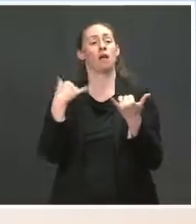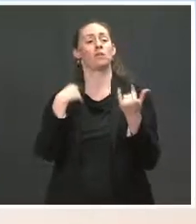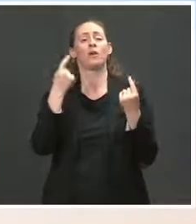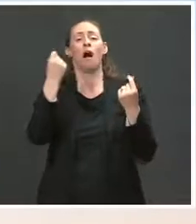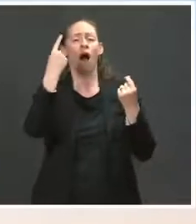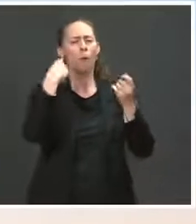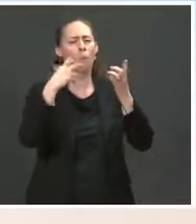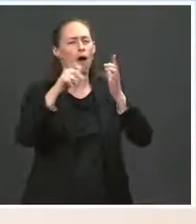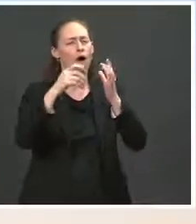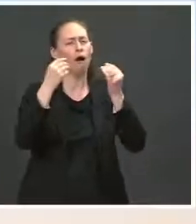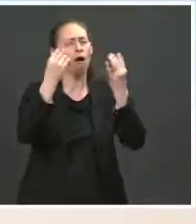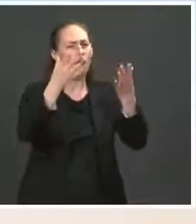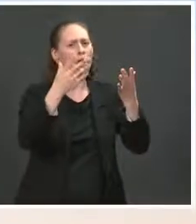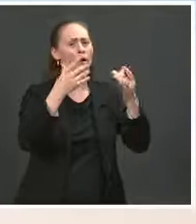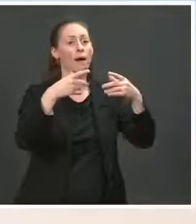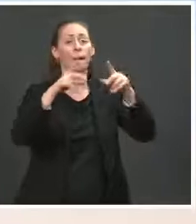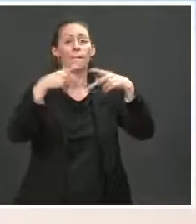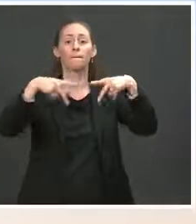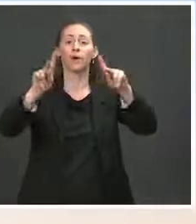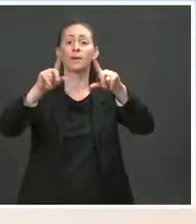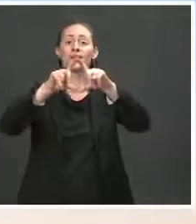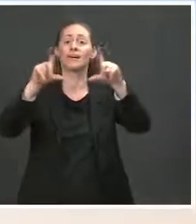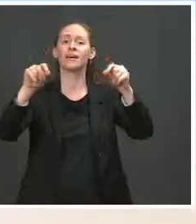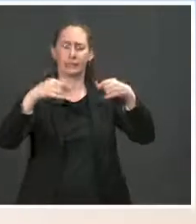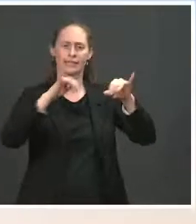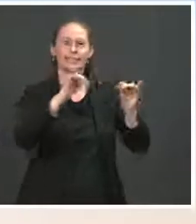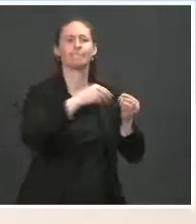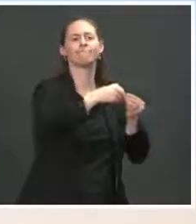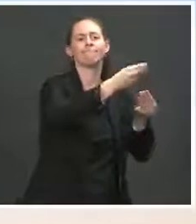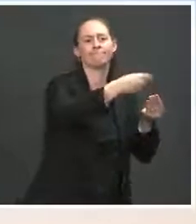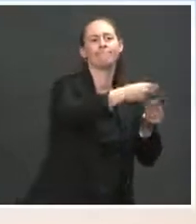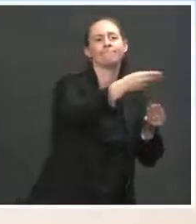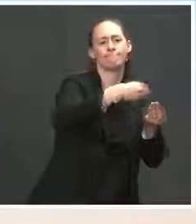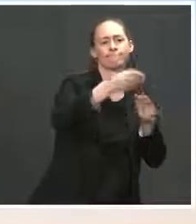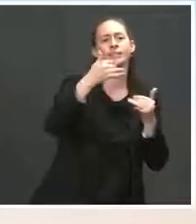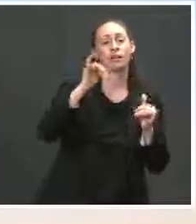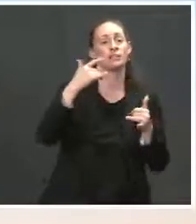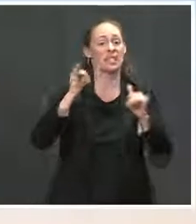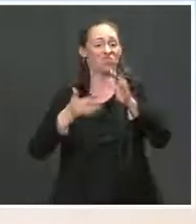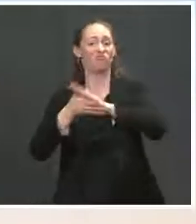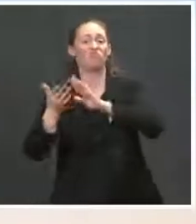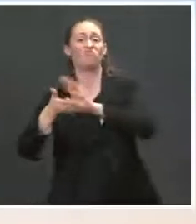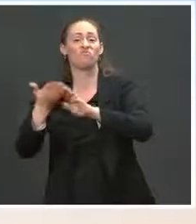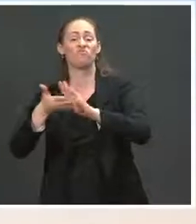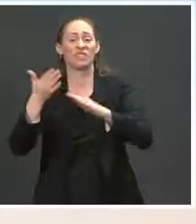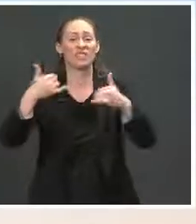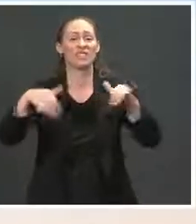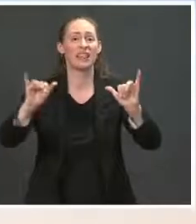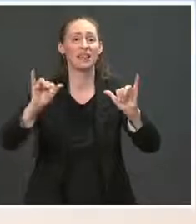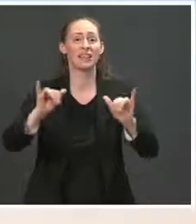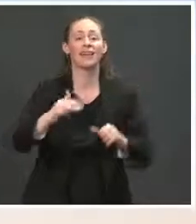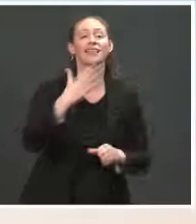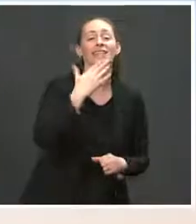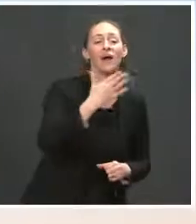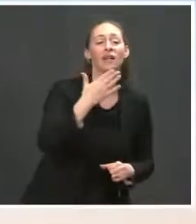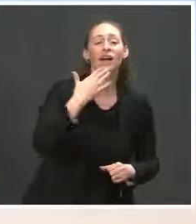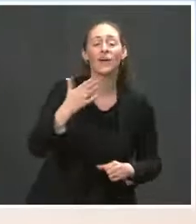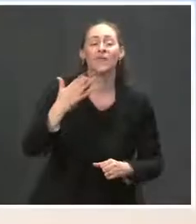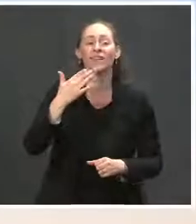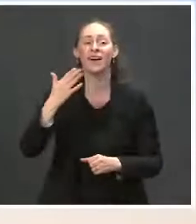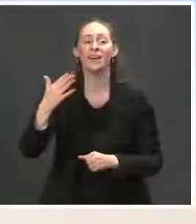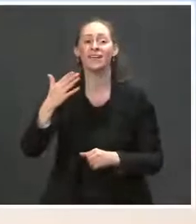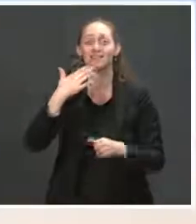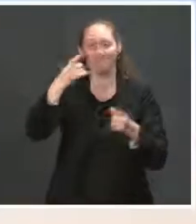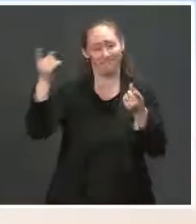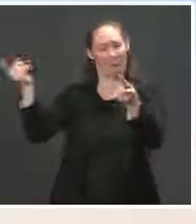So- and there's still ongoing leases that are happening. So Thank you, Secretary Hill. And thank you for joining us. you're welcome back anytime. Thank